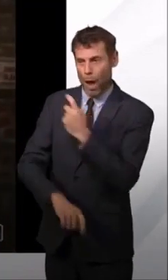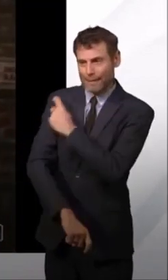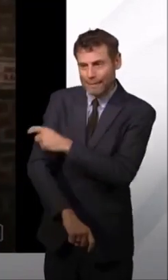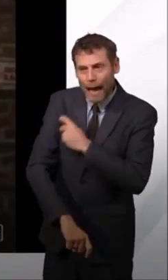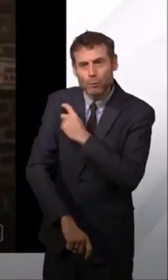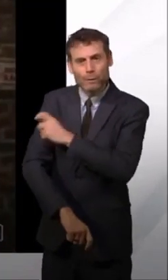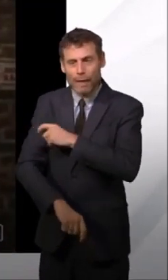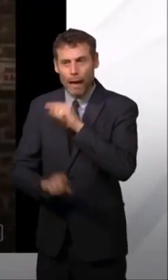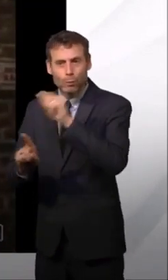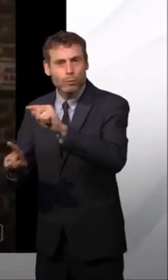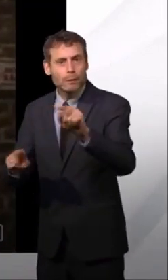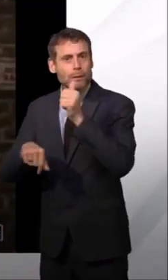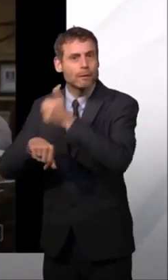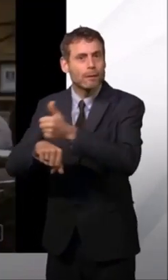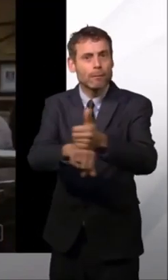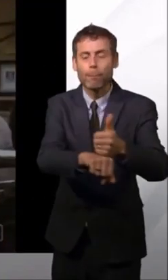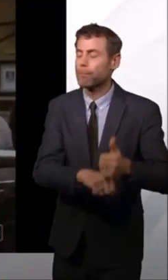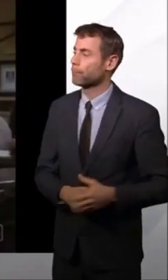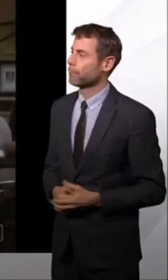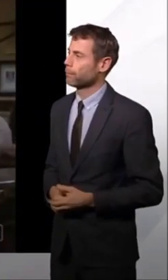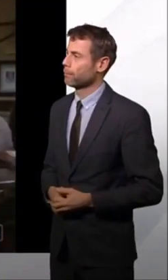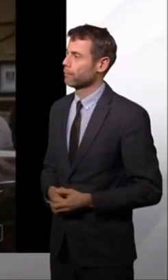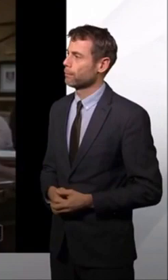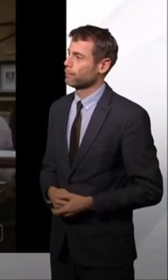Sam, are you drinking coffee again?